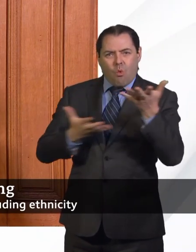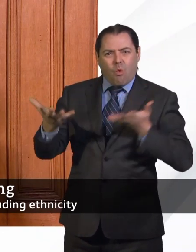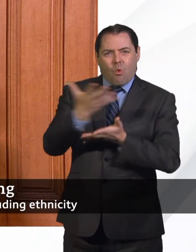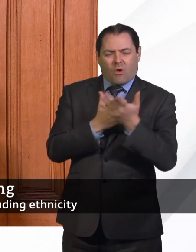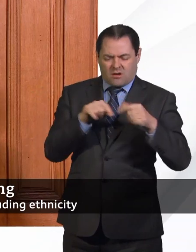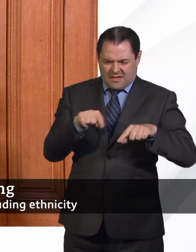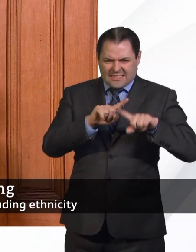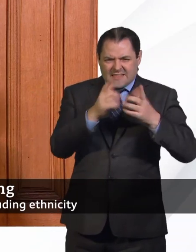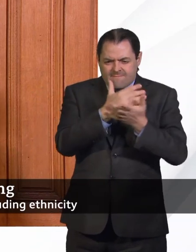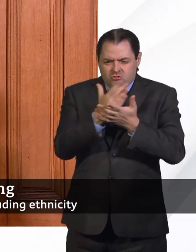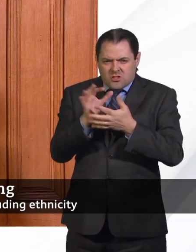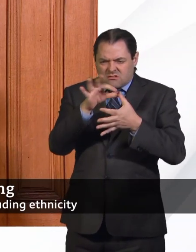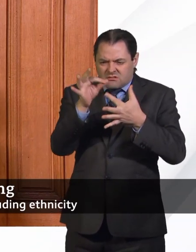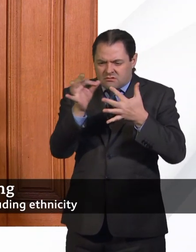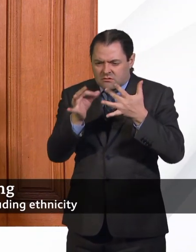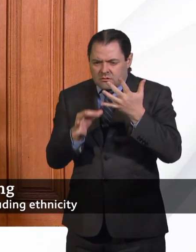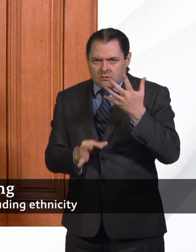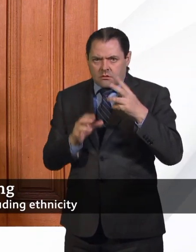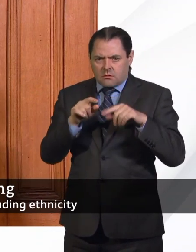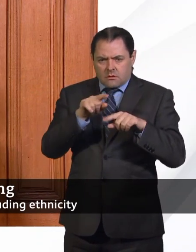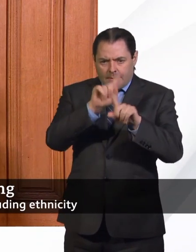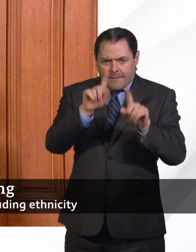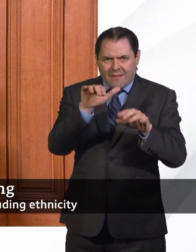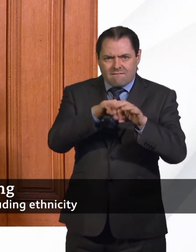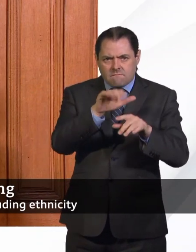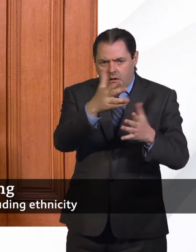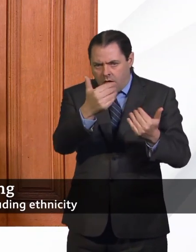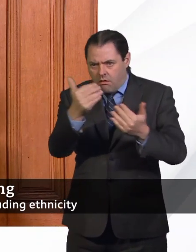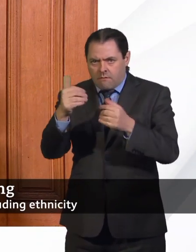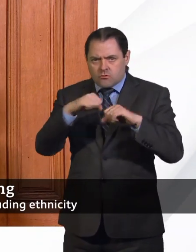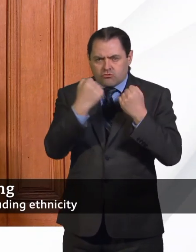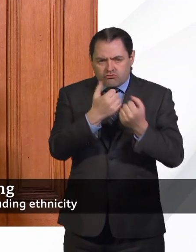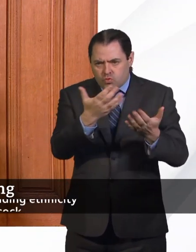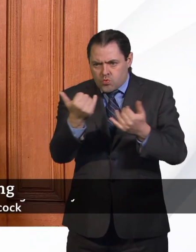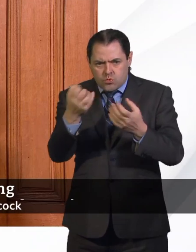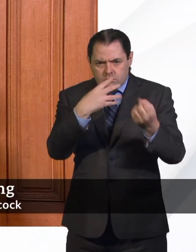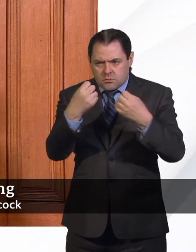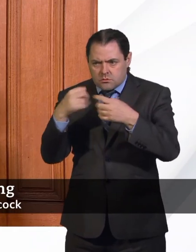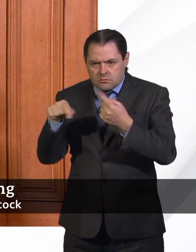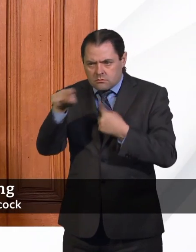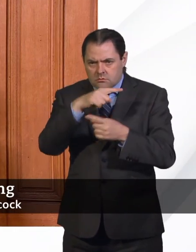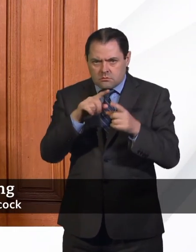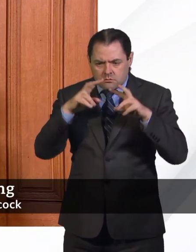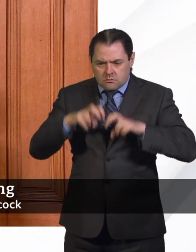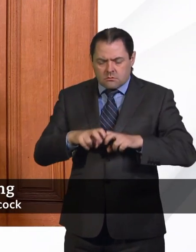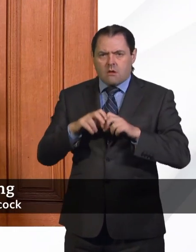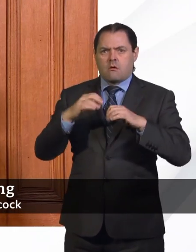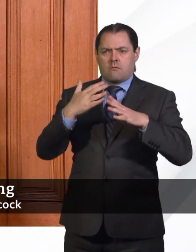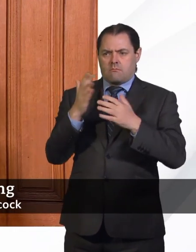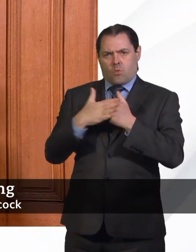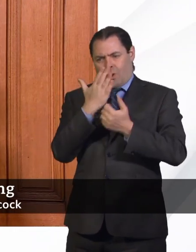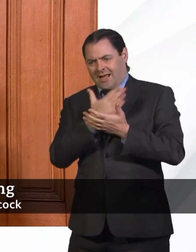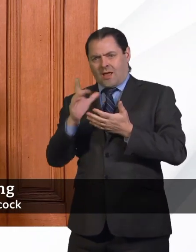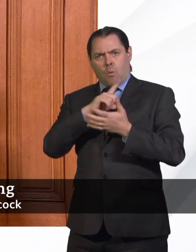elements, in particular with all of the people involved and the various groups involved in responding to it. So we think the report will be helpful.